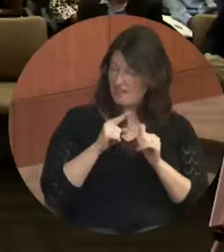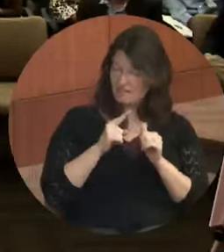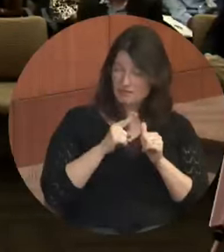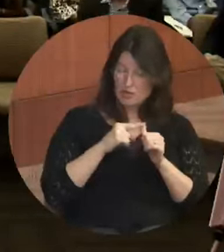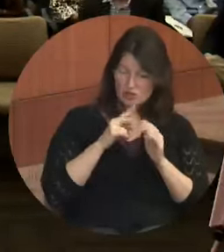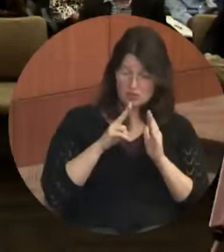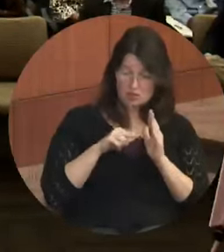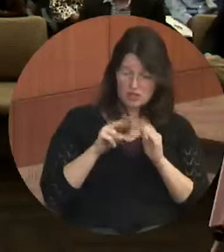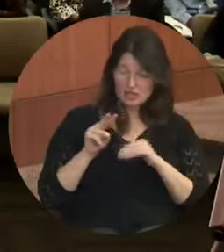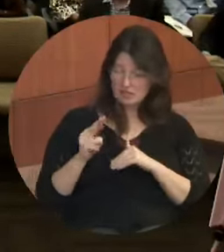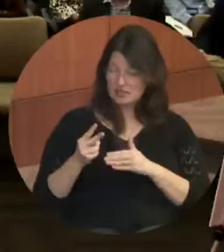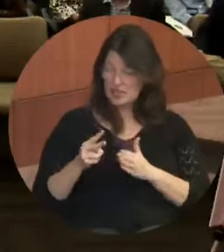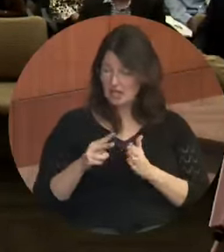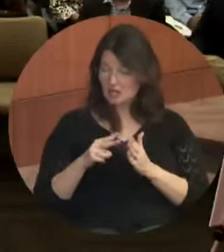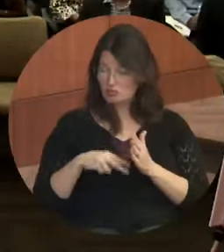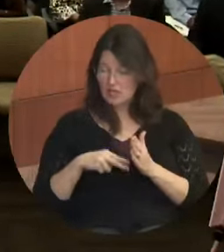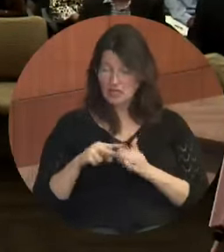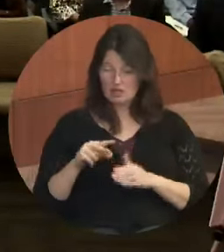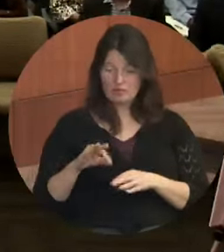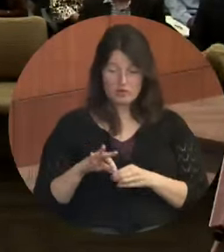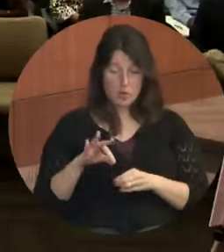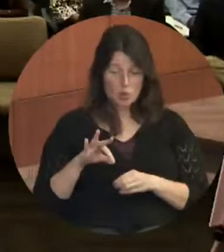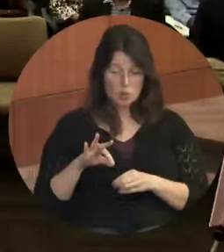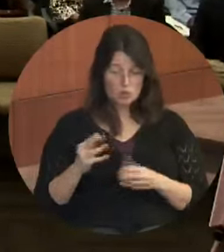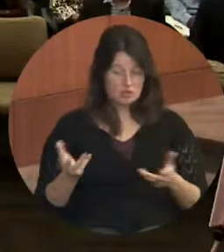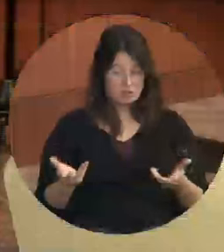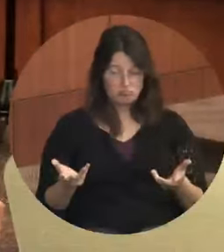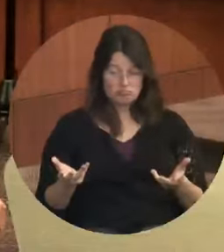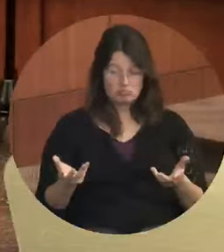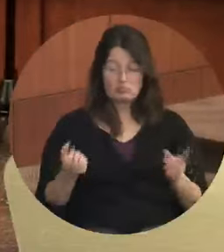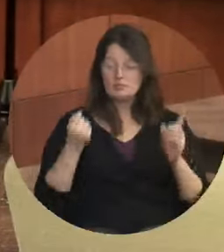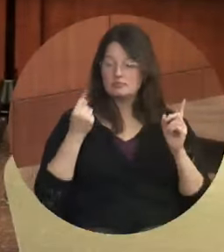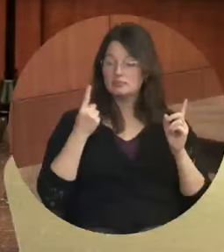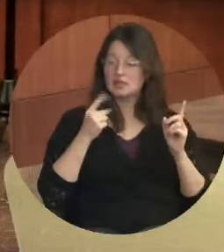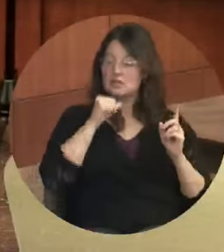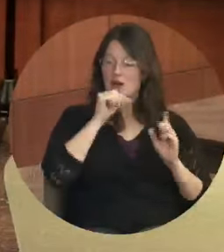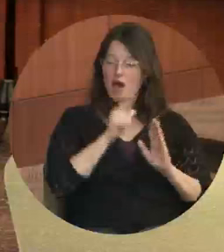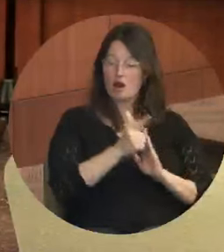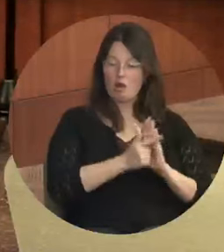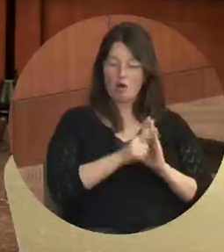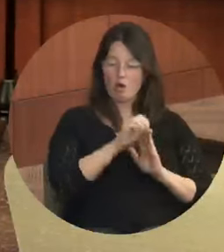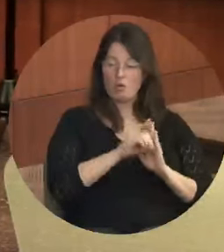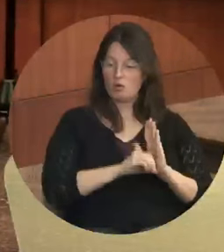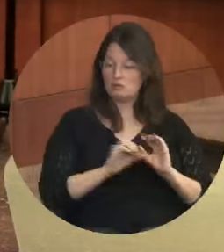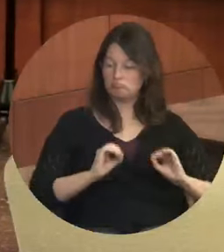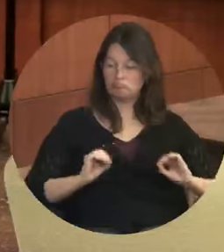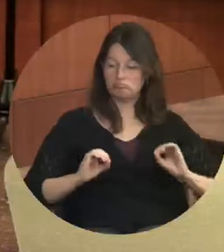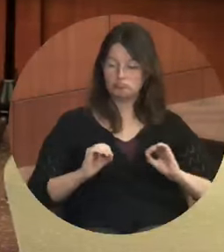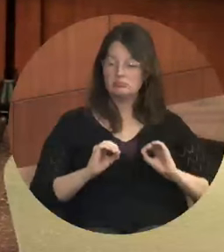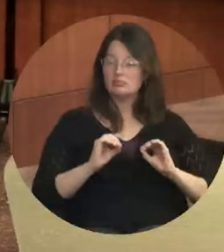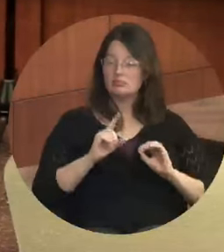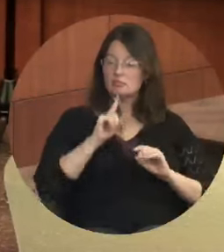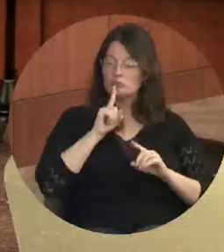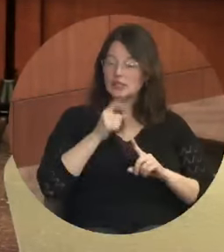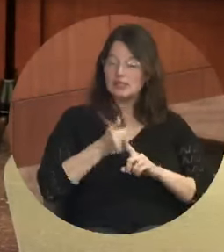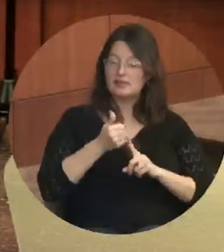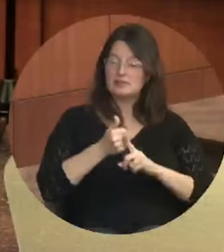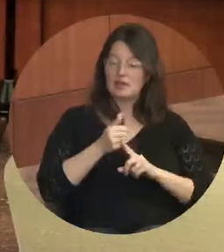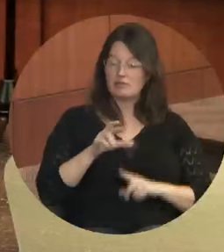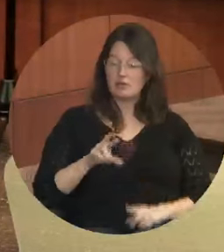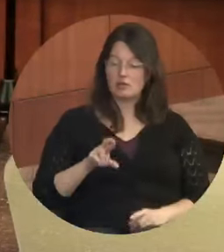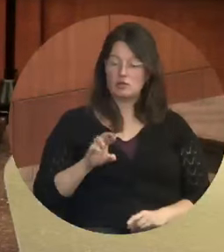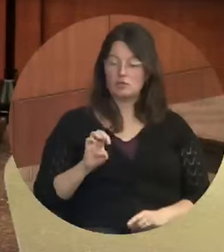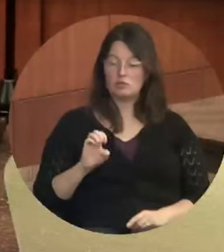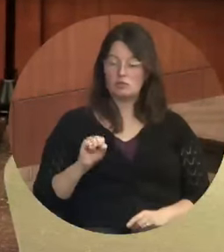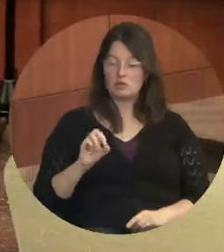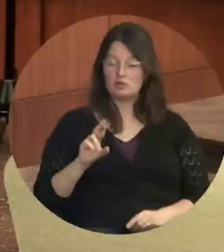read, or both? Because this is not an ordinance. It's just a resolution. It'll just be one read. So